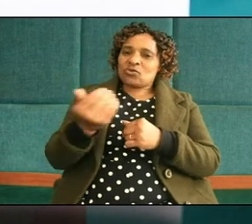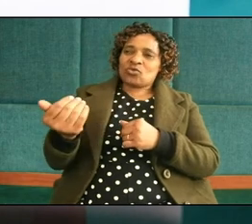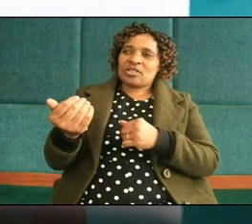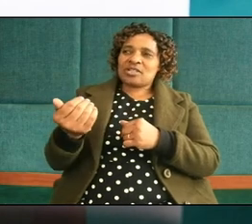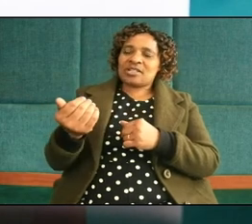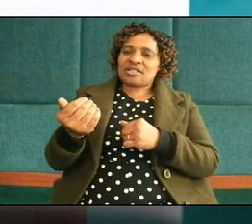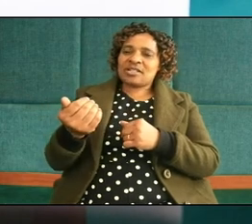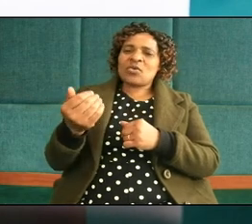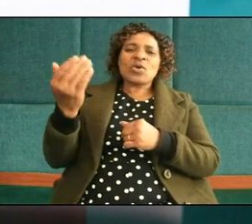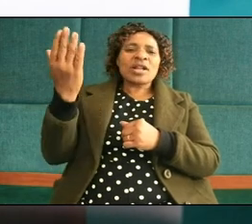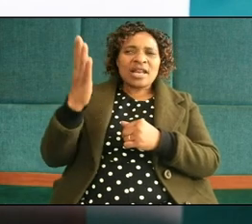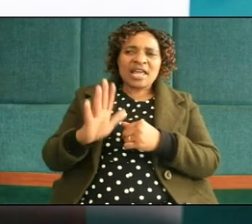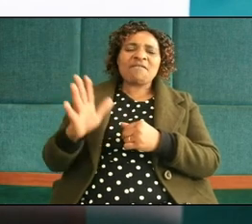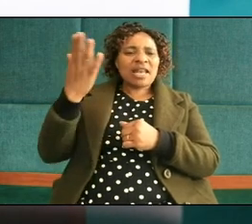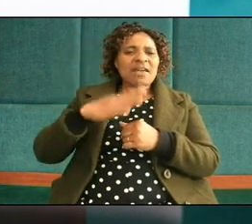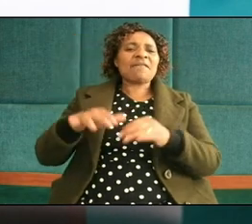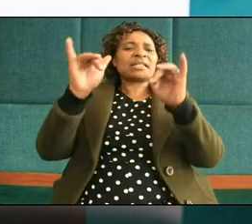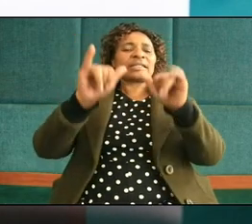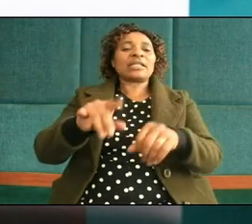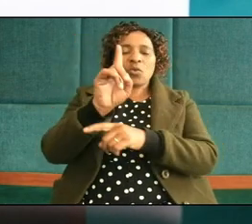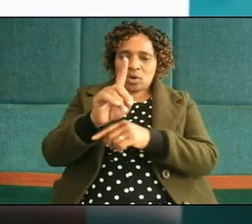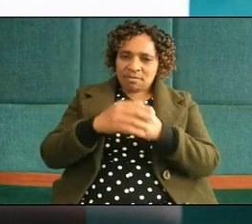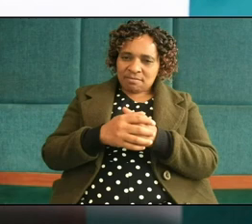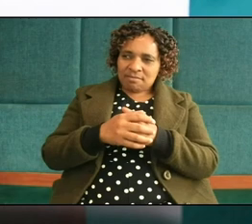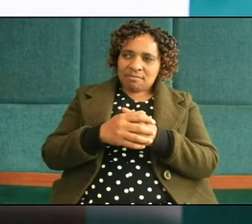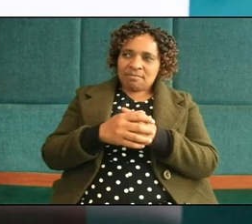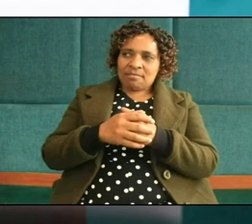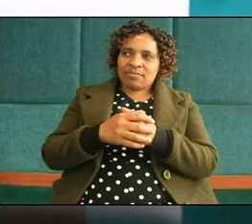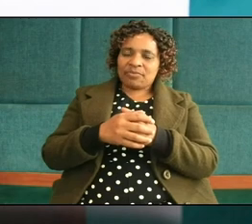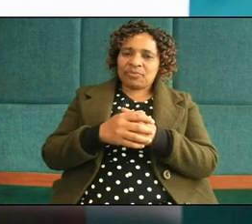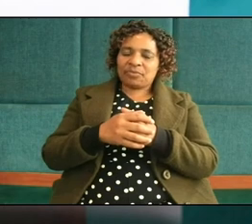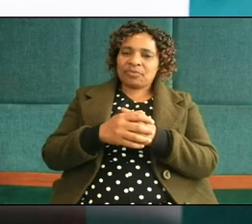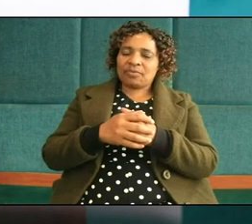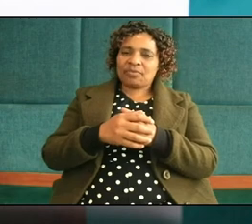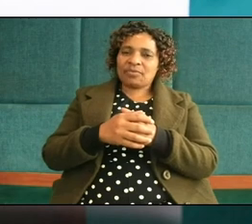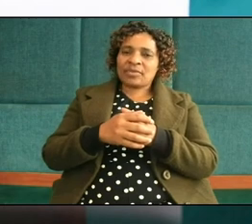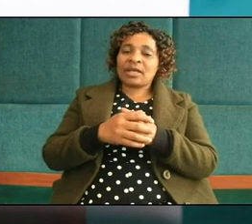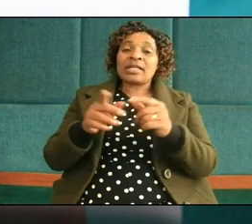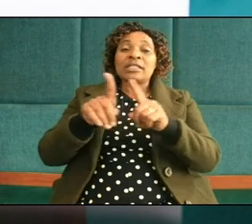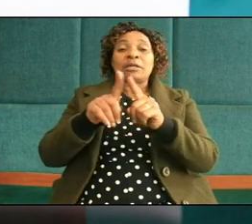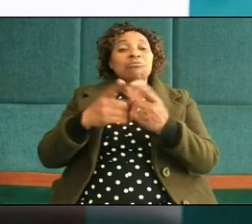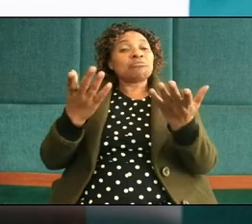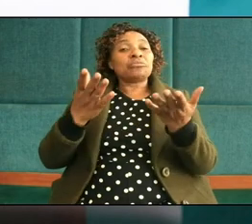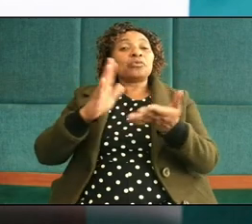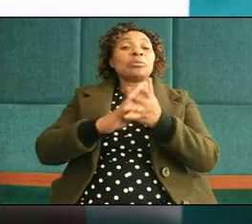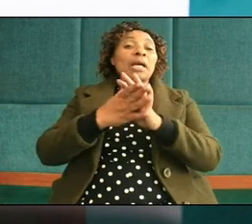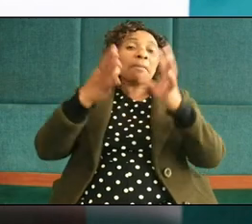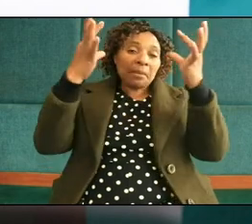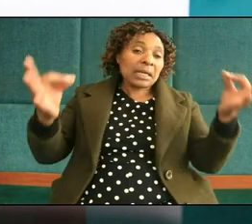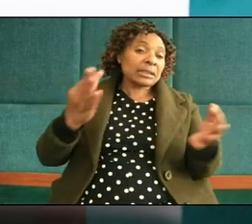your child will never remain the one you dreamt before and even to get married sometimes